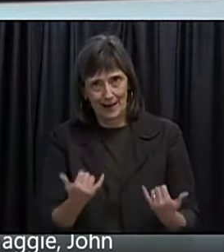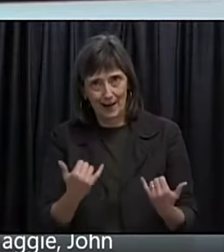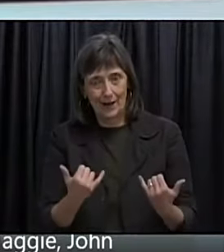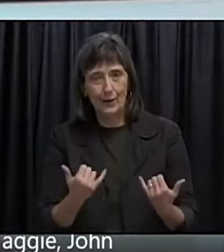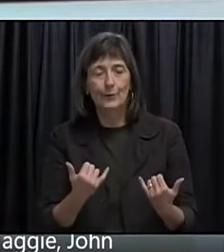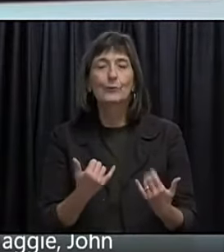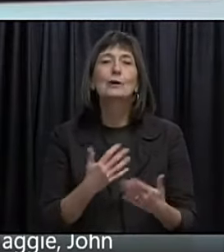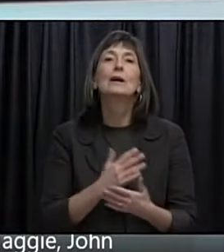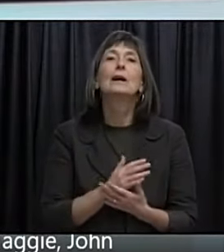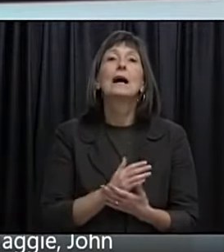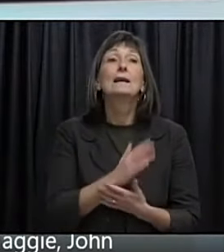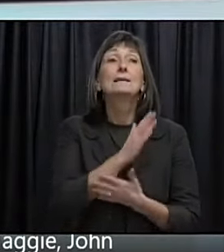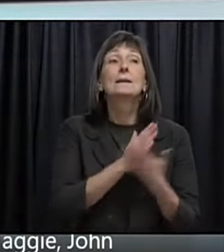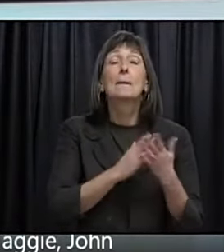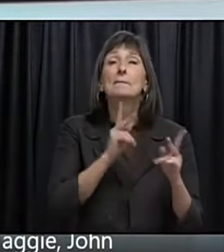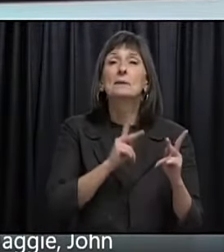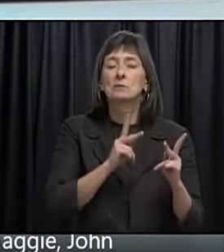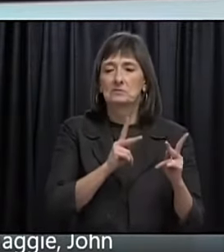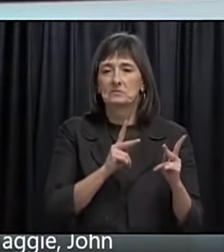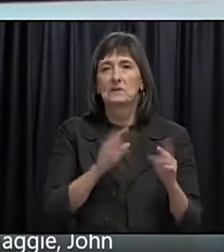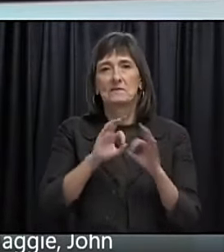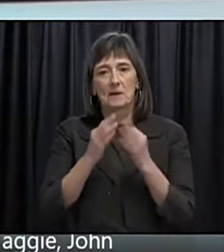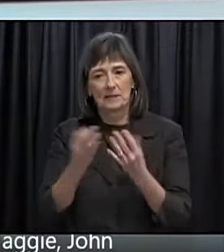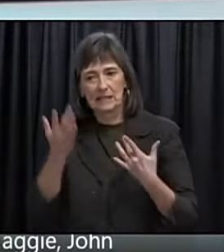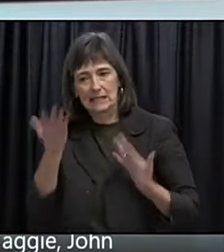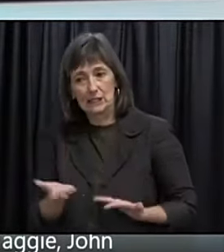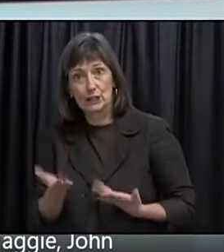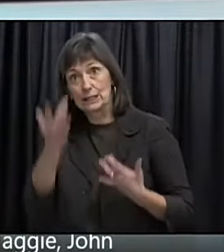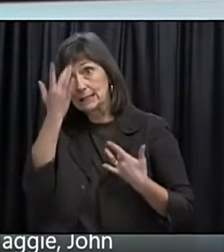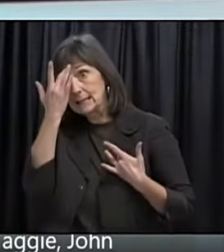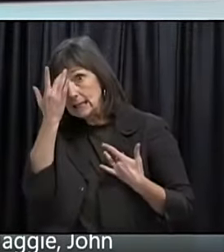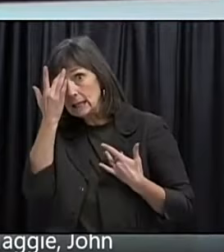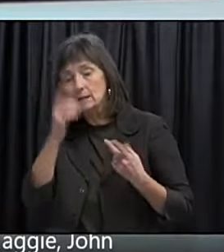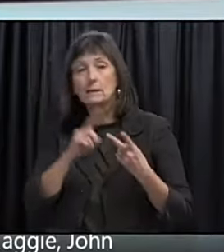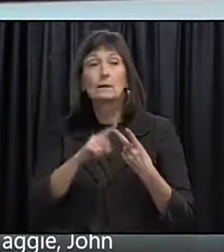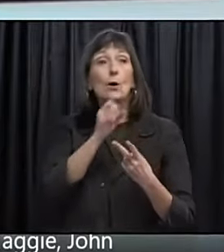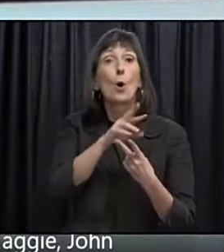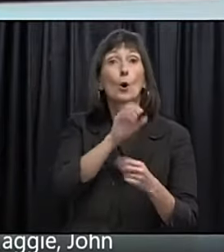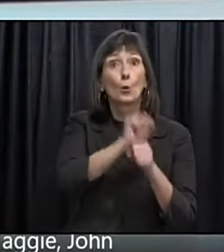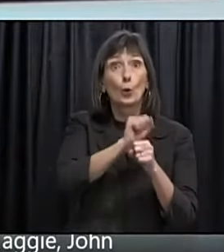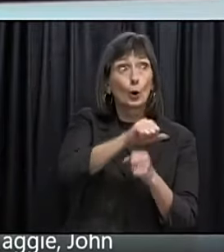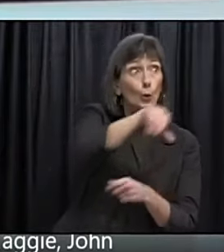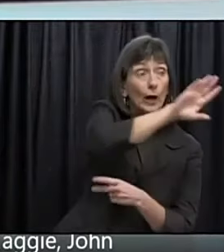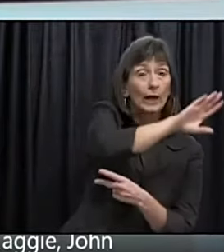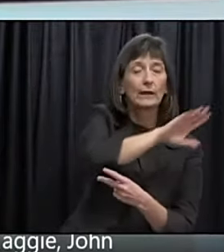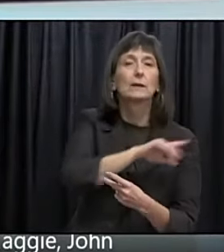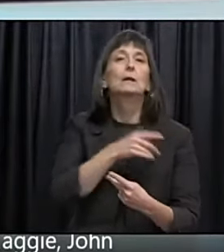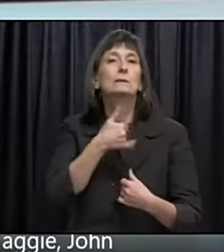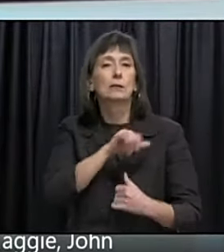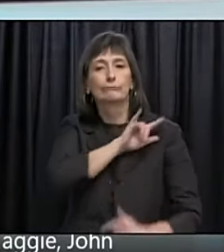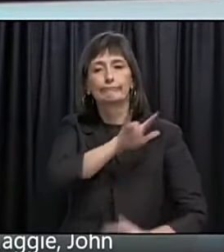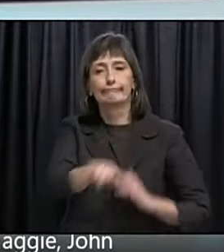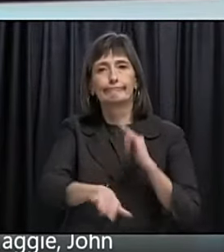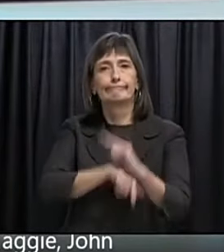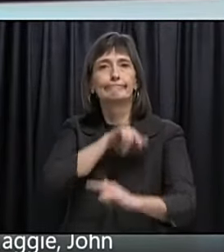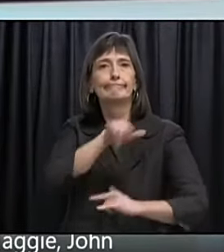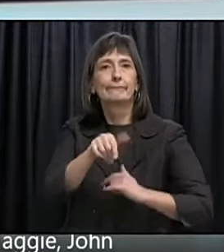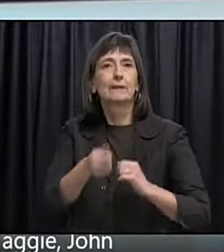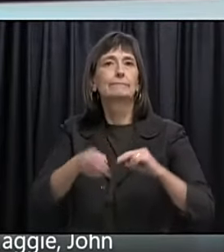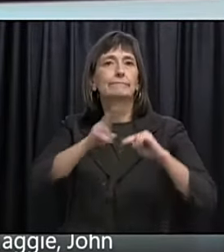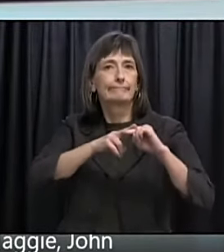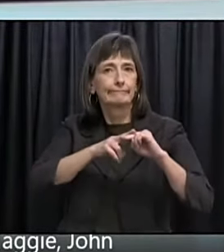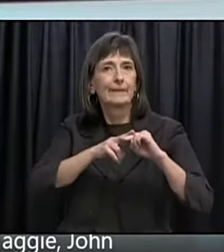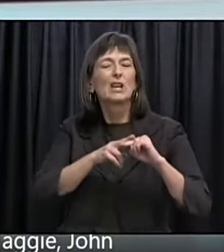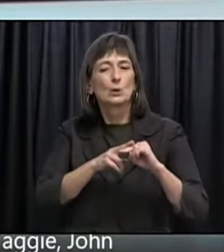home. To provide care. Or. Coming back. From work. Away. We will. Continue. see. Greater